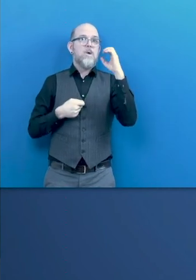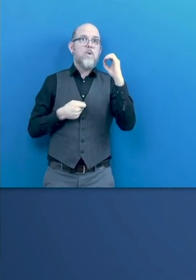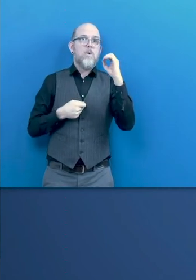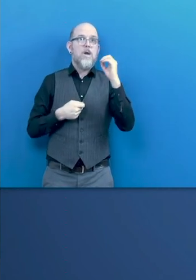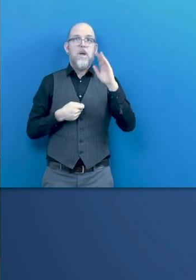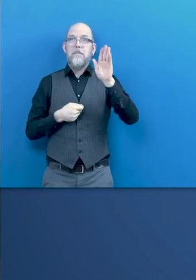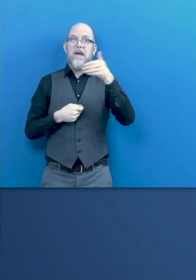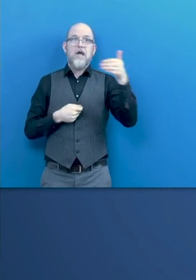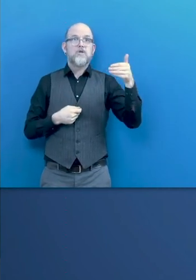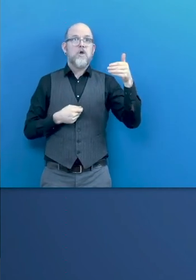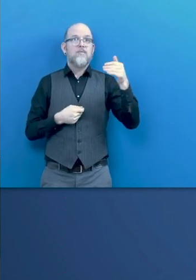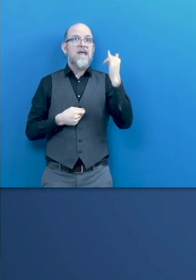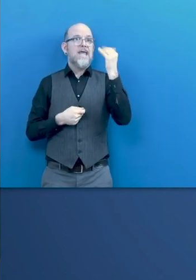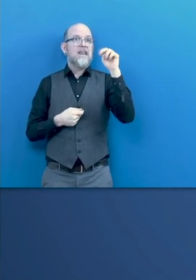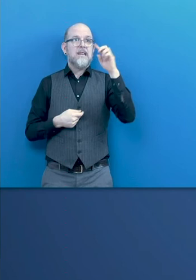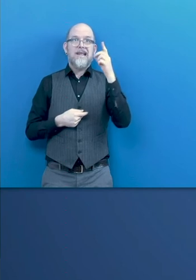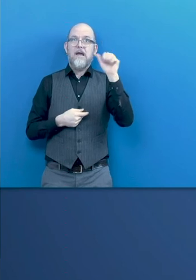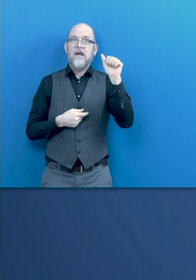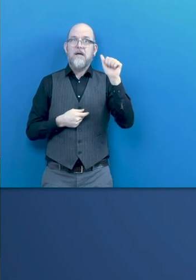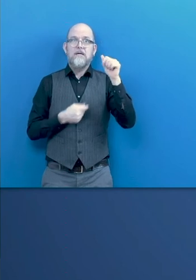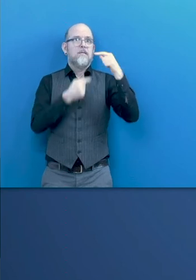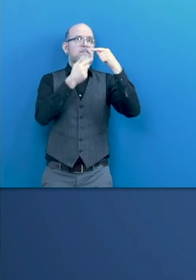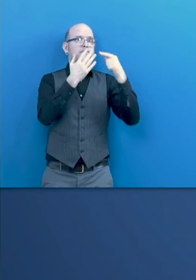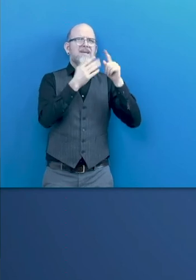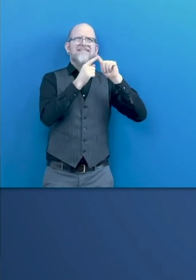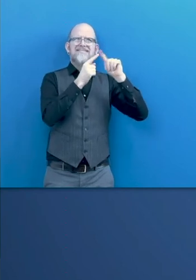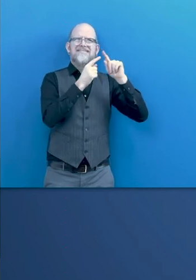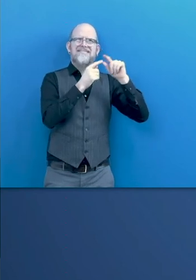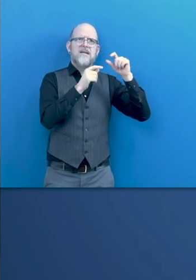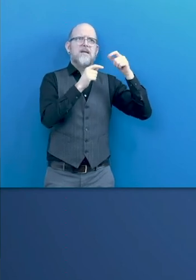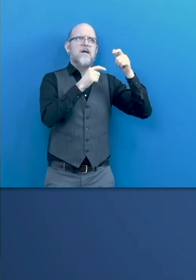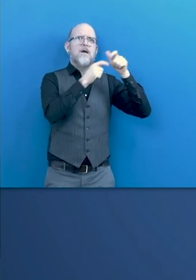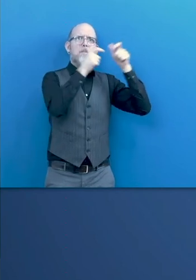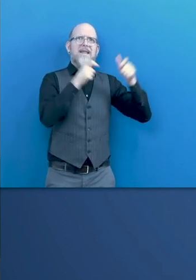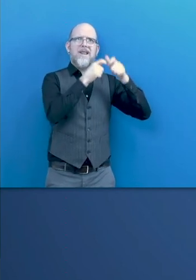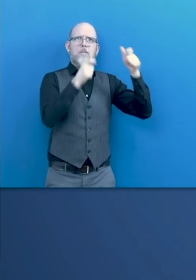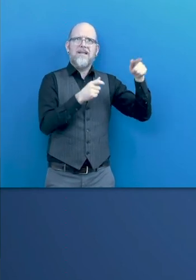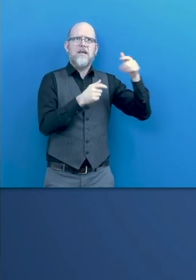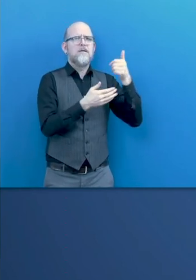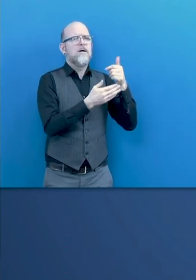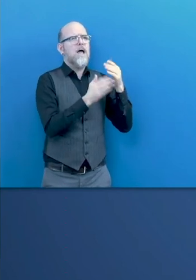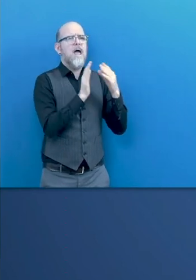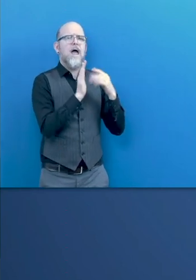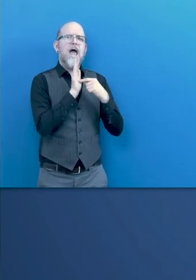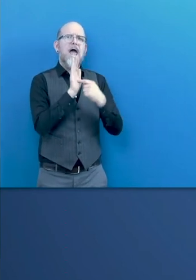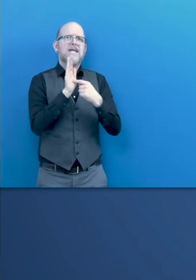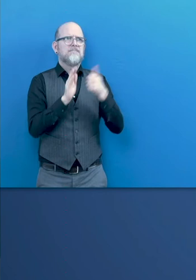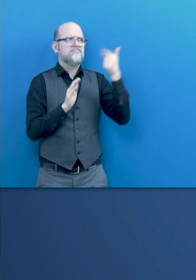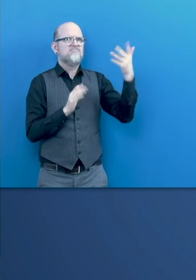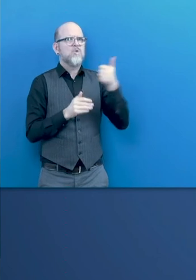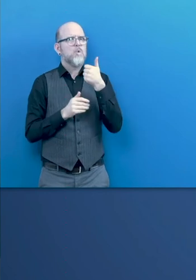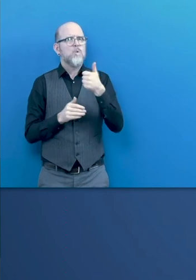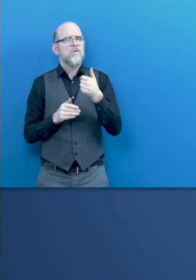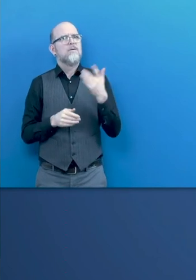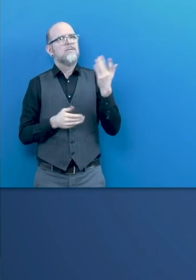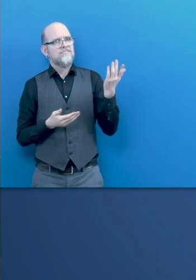of Foundations. You will find some of the good examples illustrating what we want to say in each of the